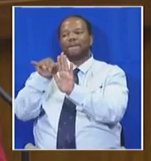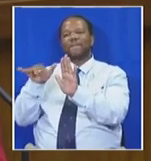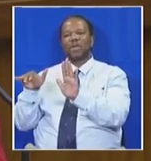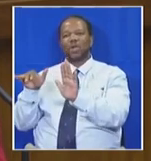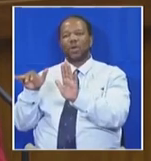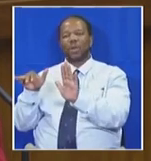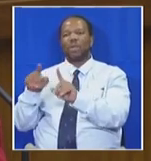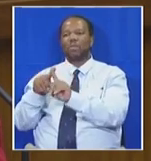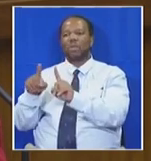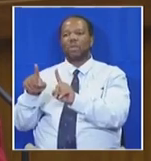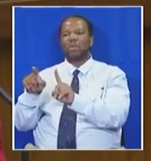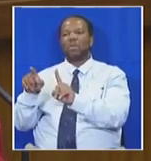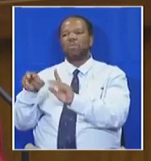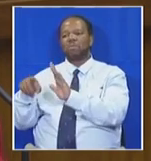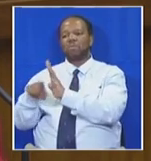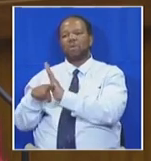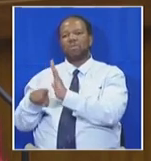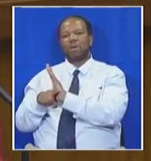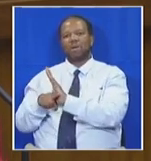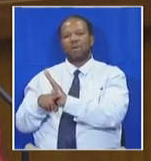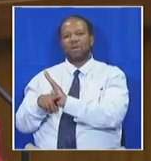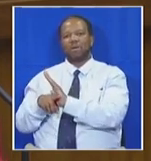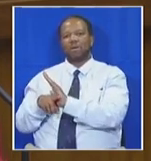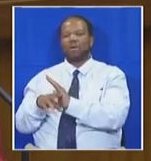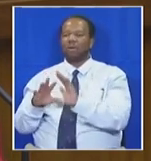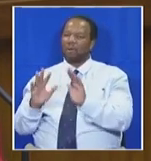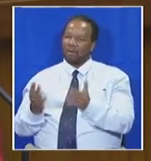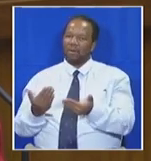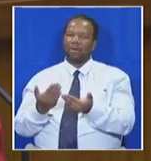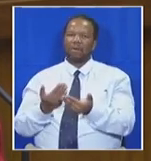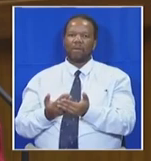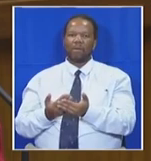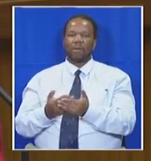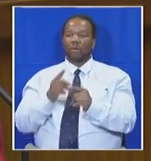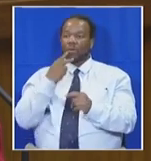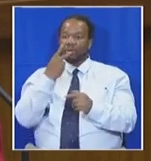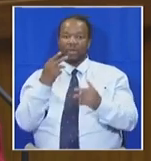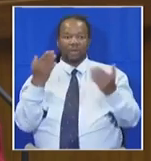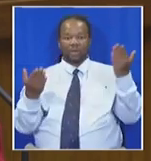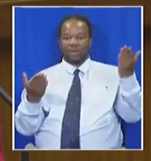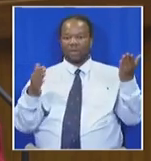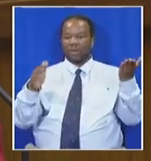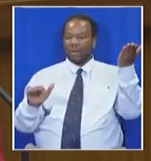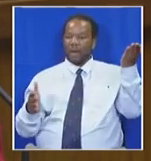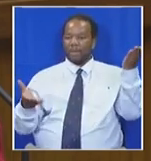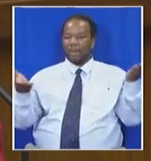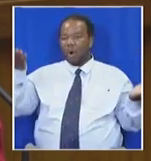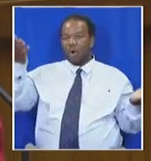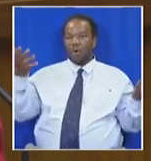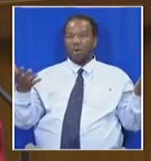records. This points out to the very big gap in the legislative framework that